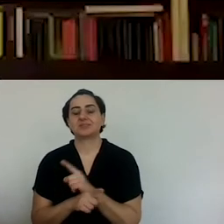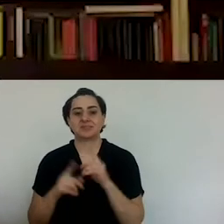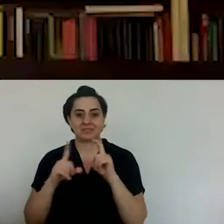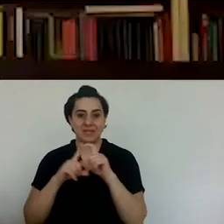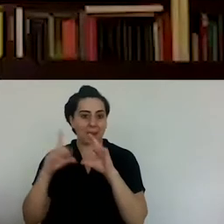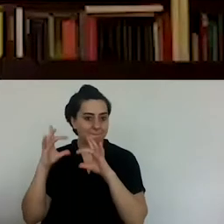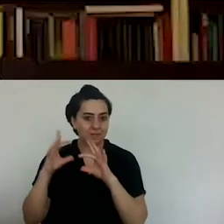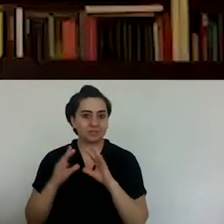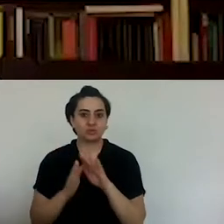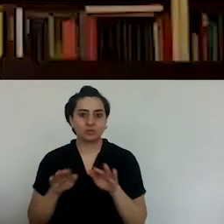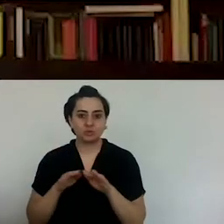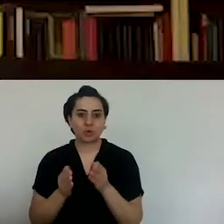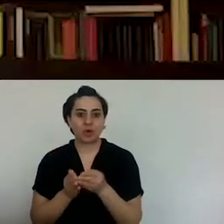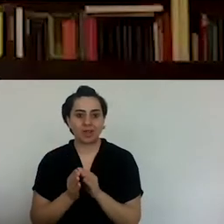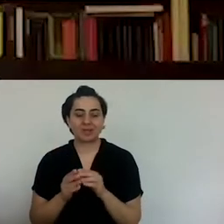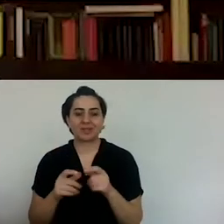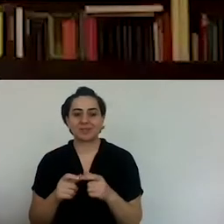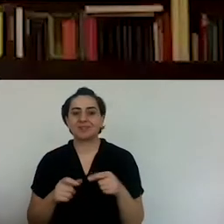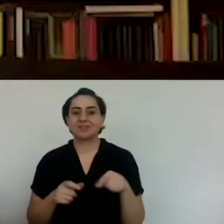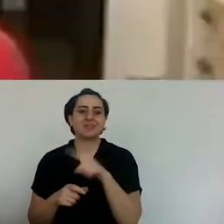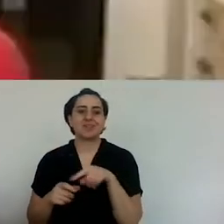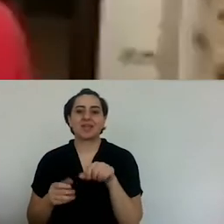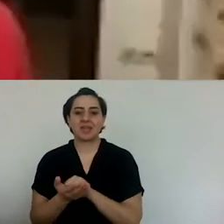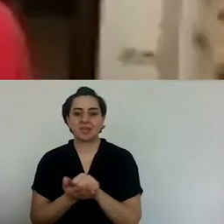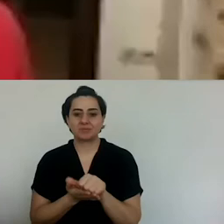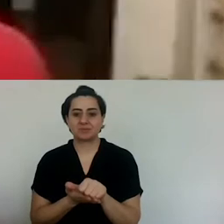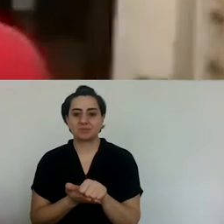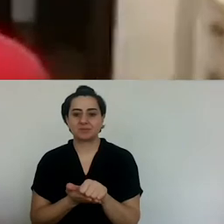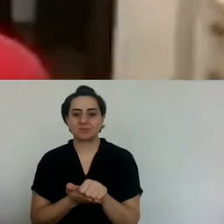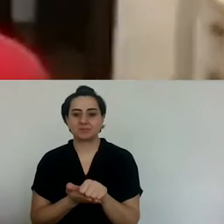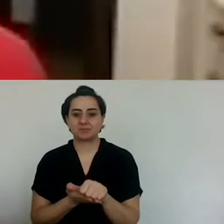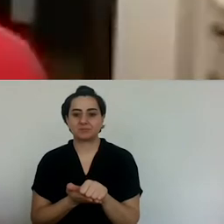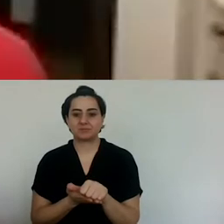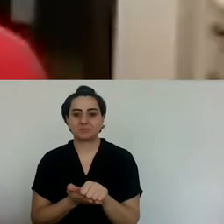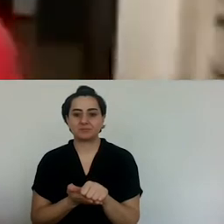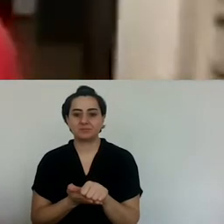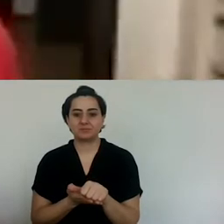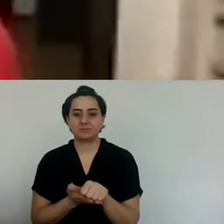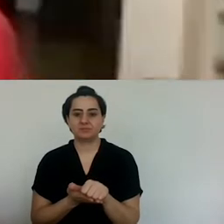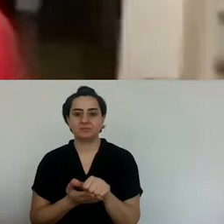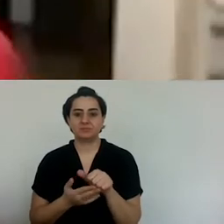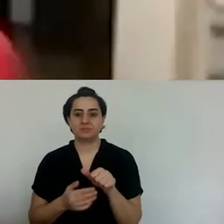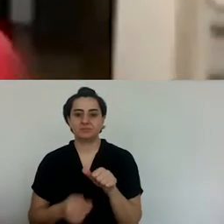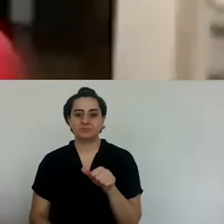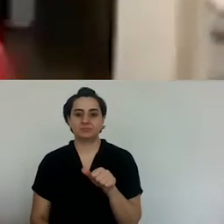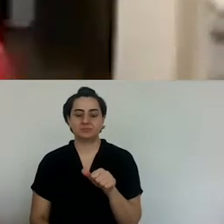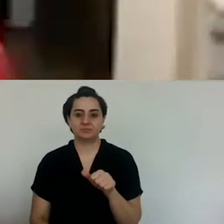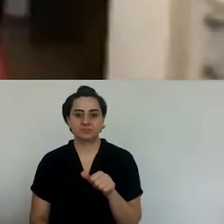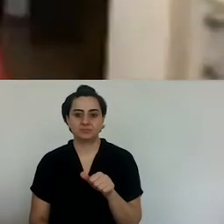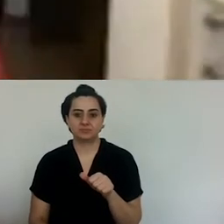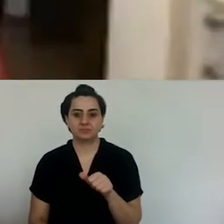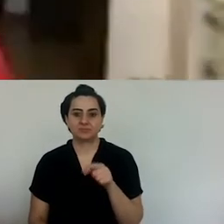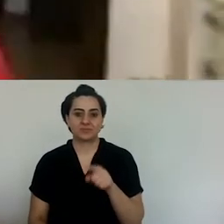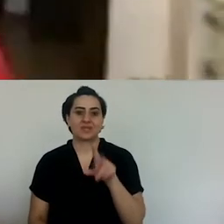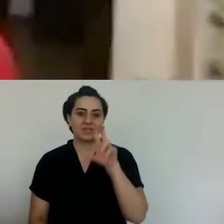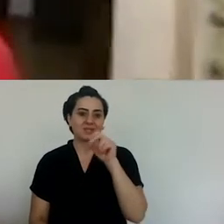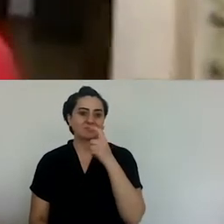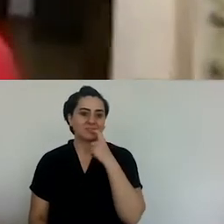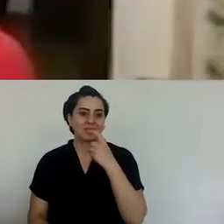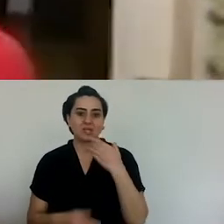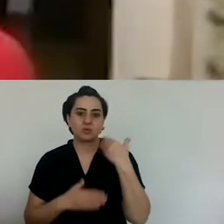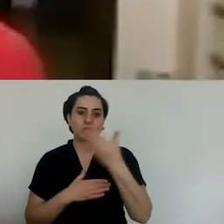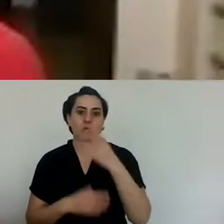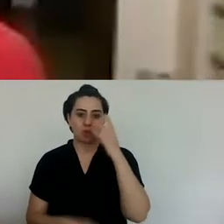Ichli Köfte, Kısır, Diyarbakır buns. So,